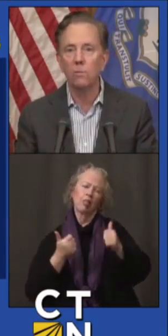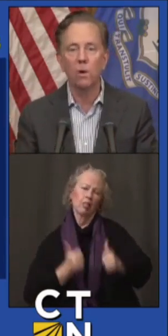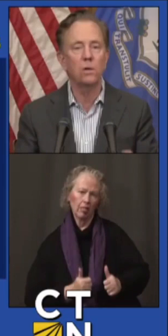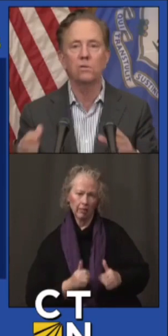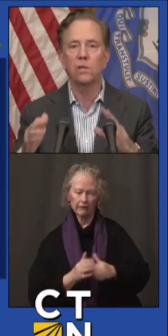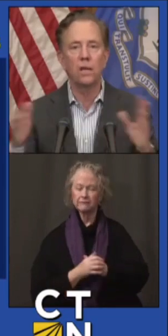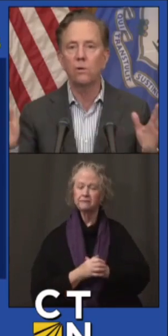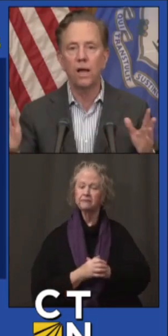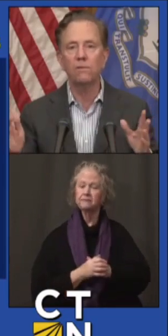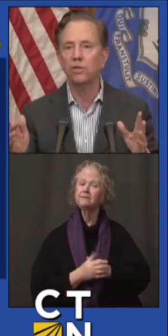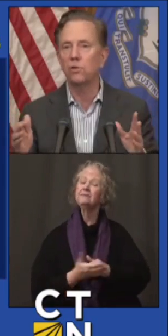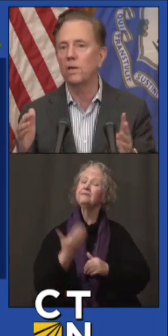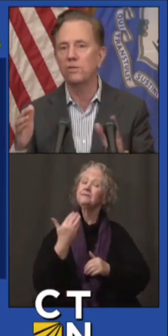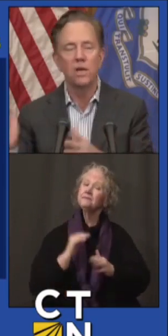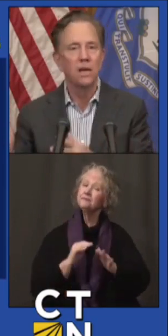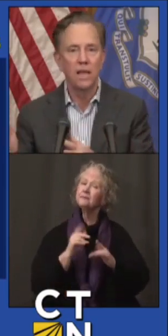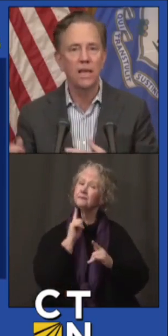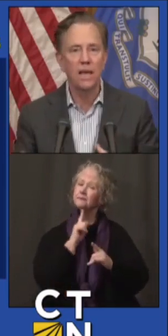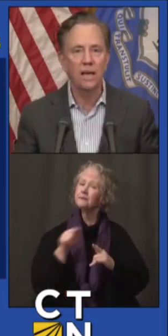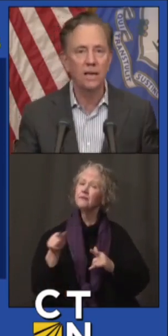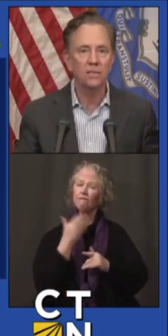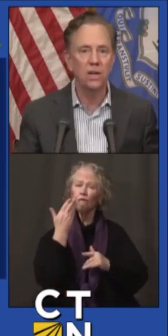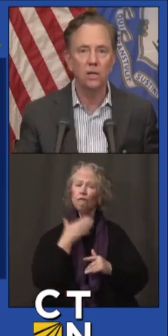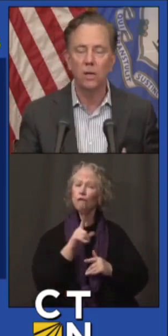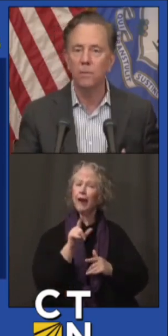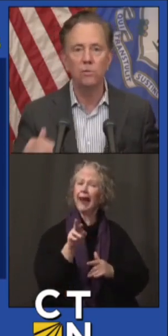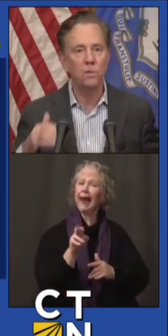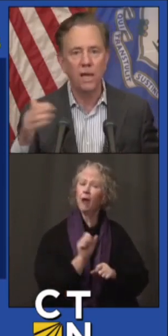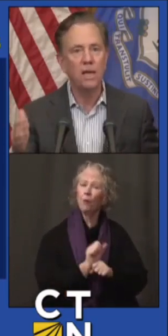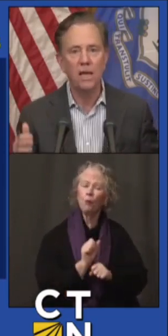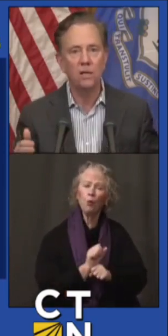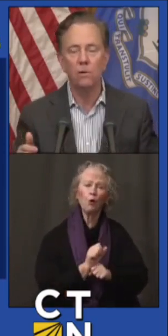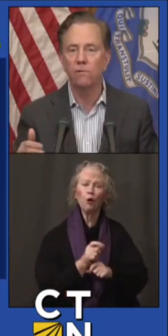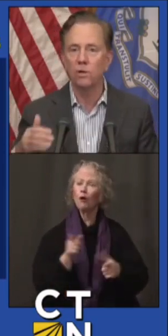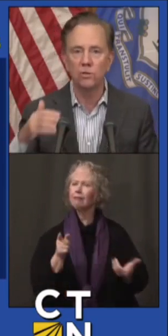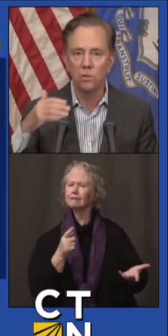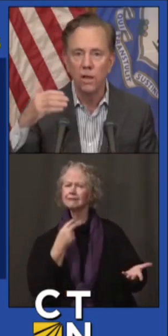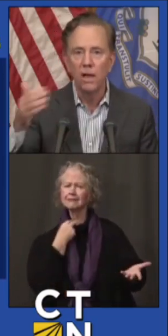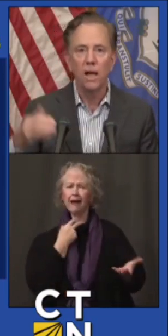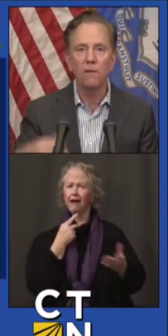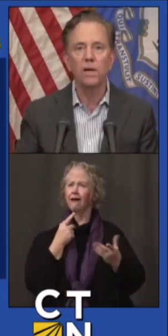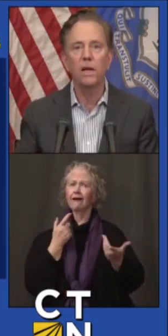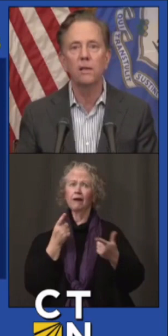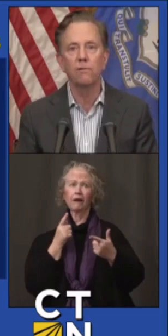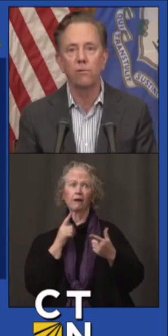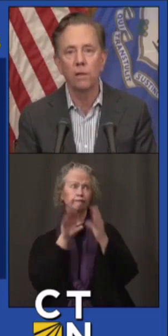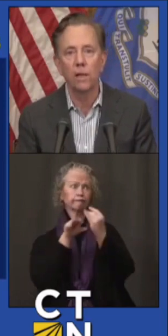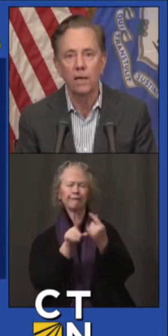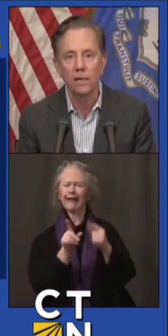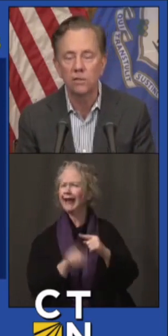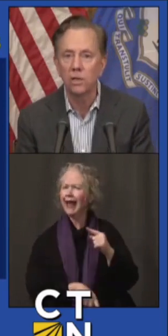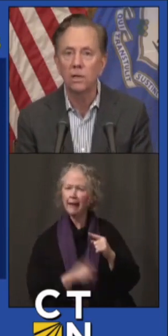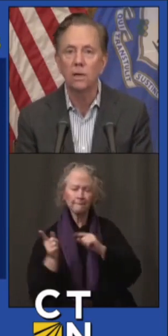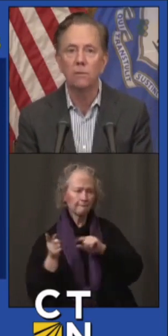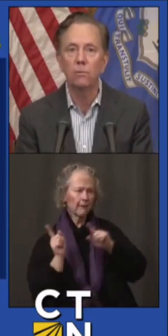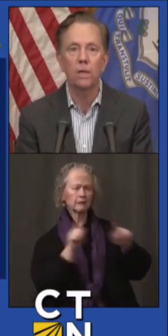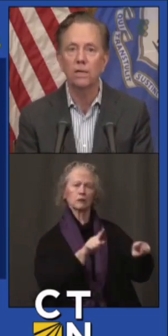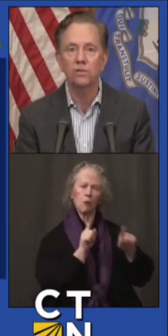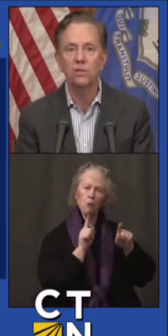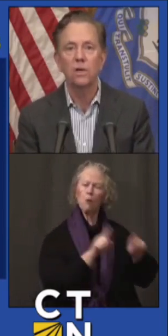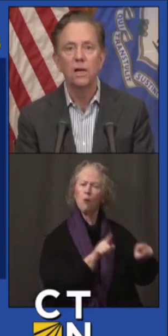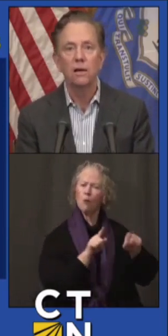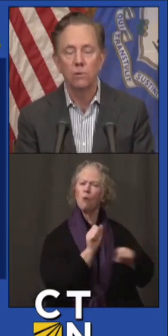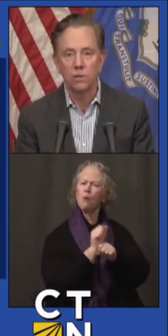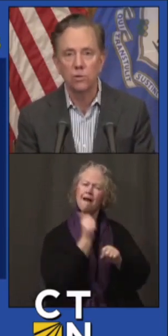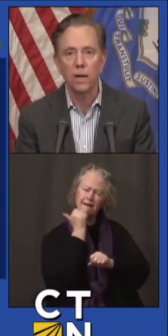frontline workers. They don't have a choice. They can't telecommute. They can't go virtual. Every day, they're frontline dealing with